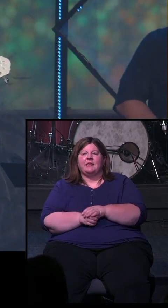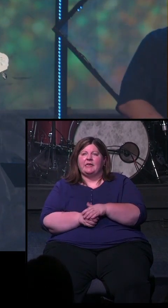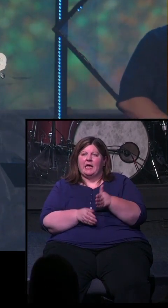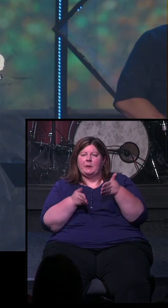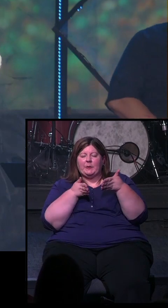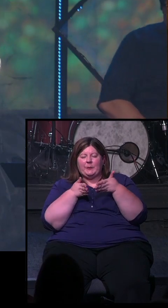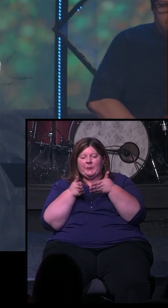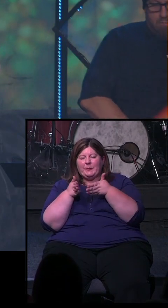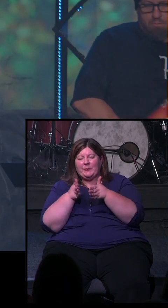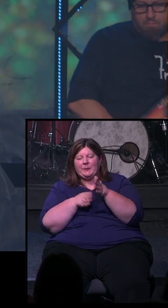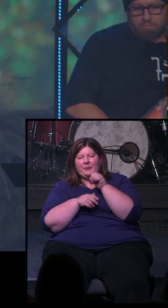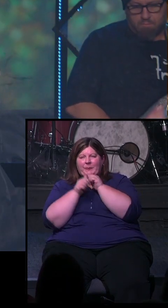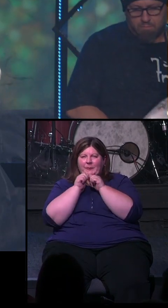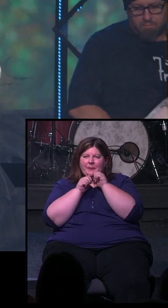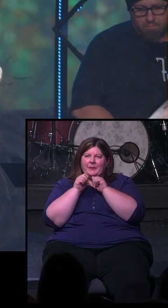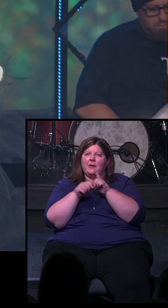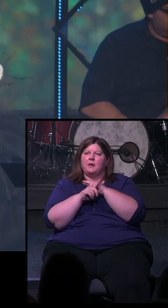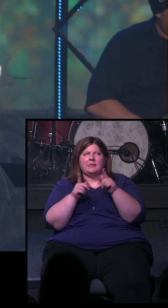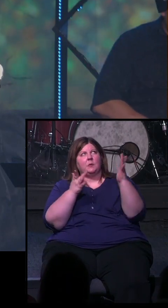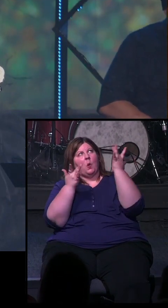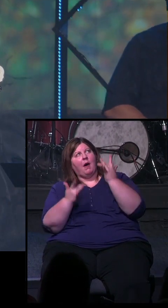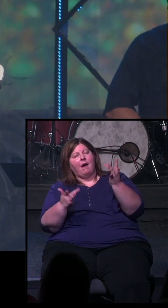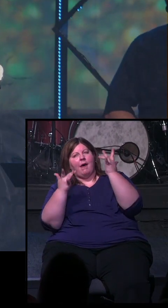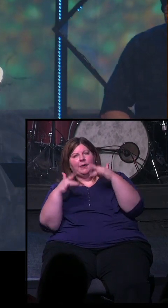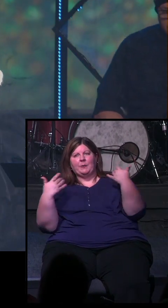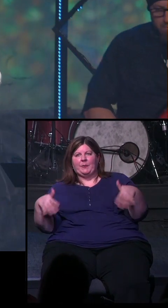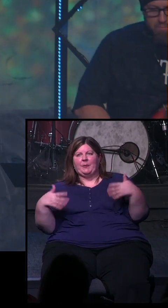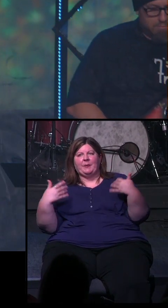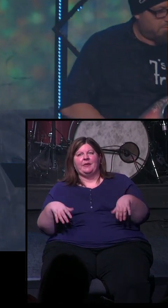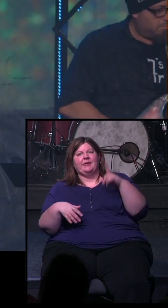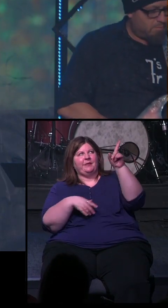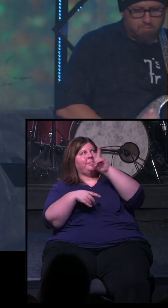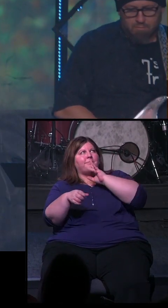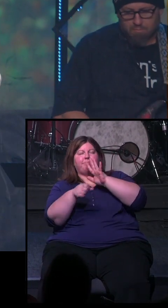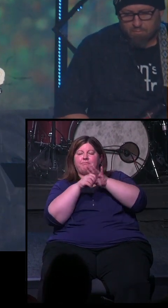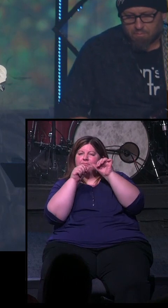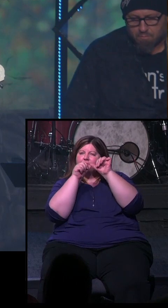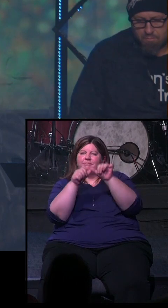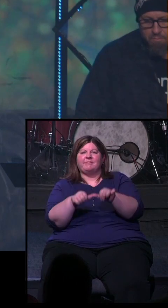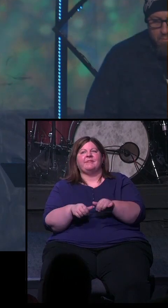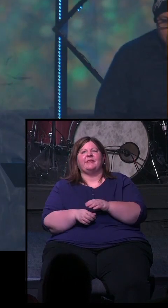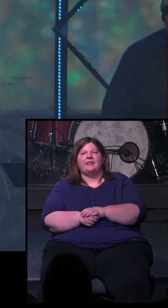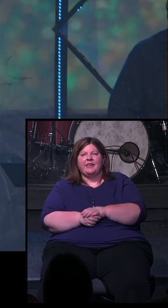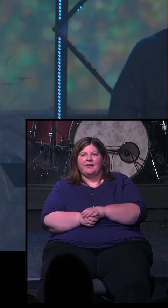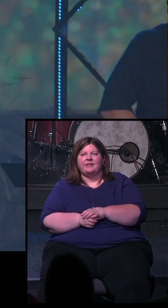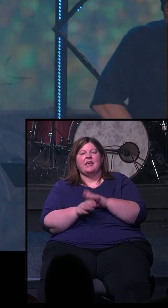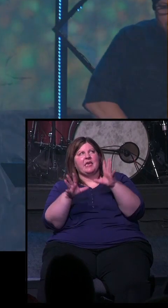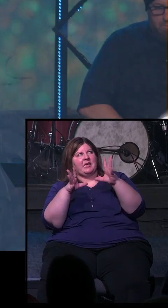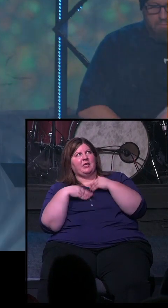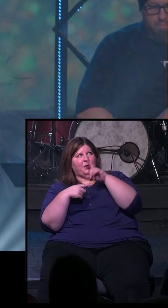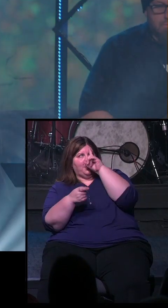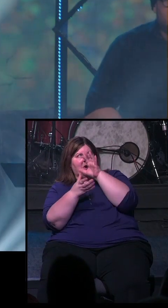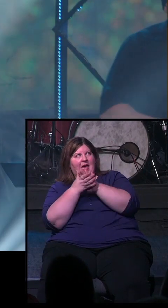It's a narrow road. At the mercies wide. Cause you're good on your promise. I'll take you. I'll